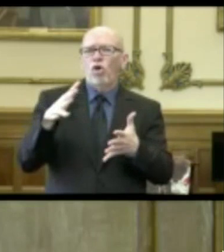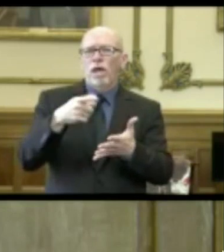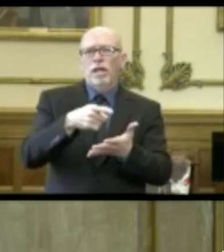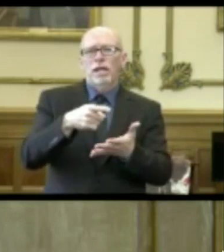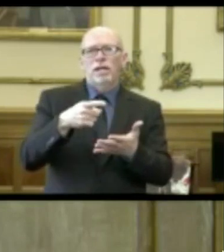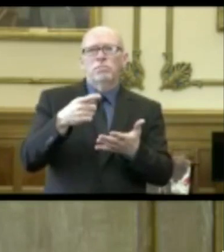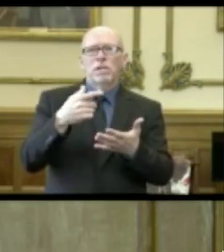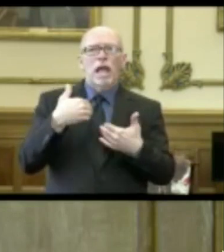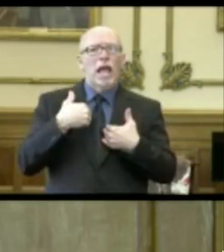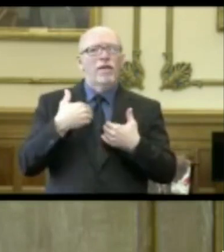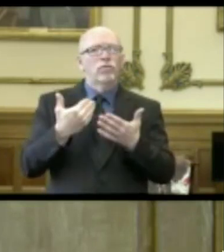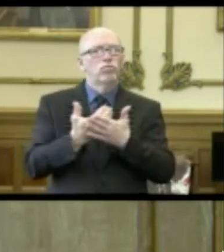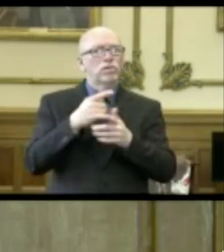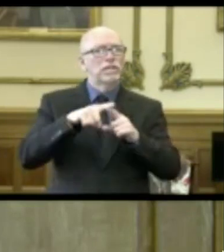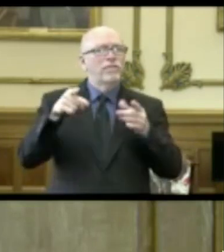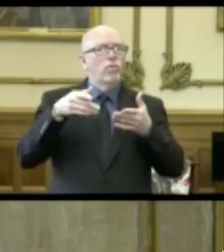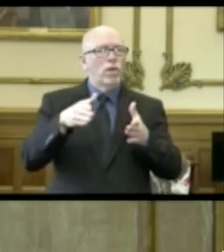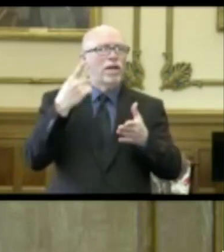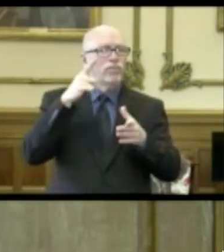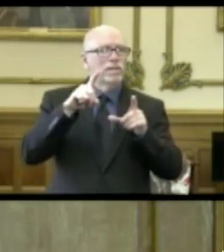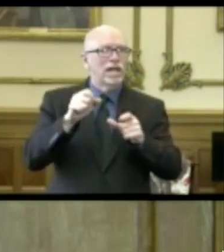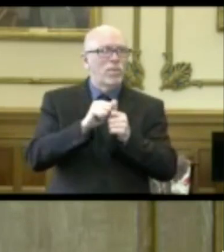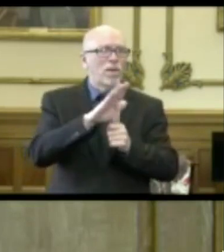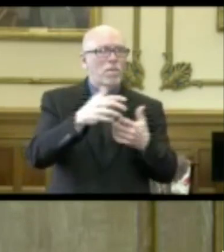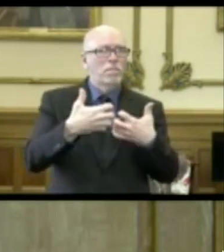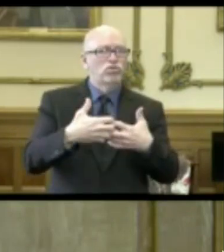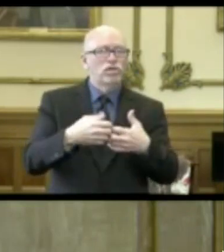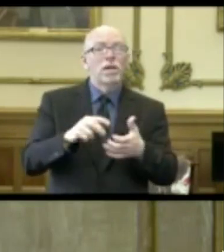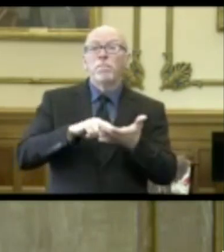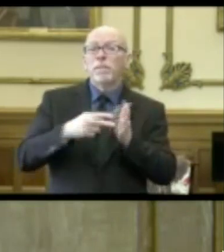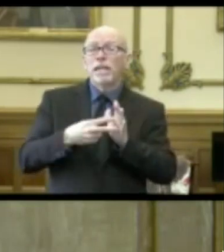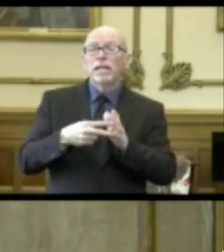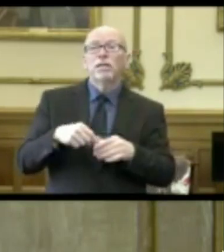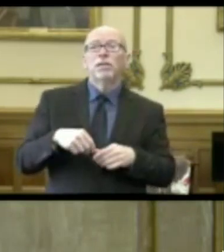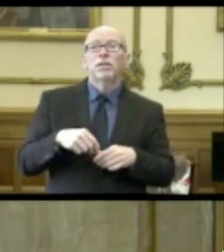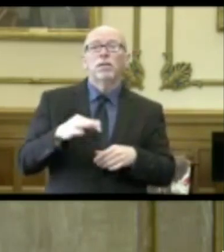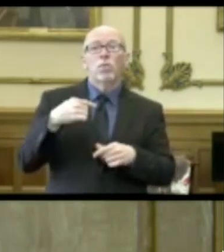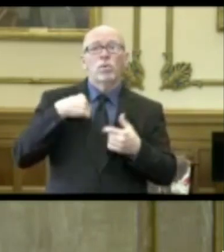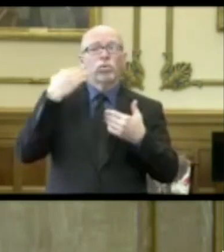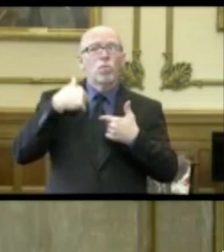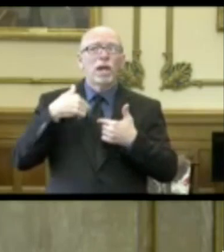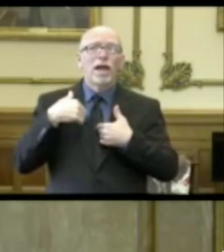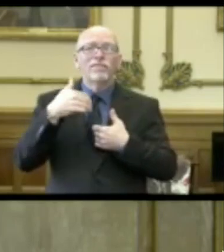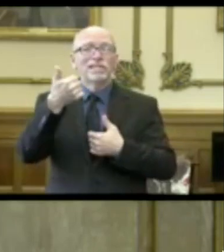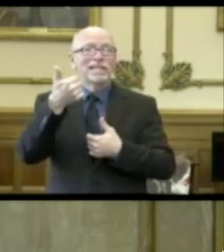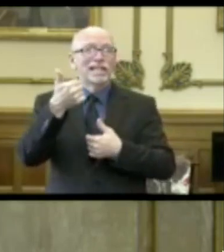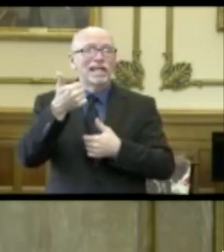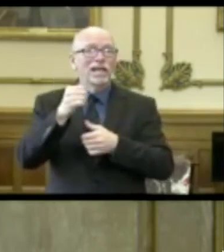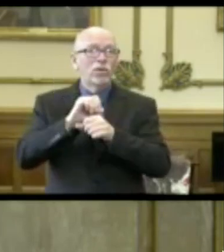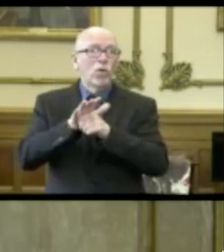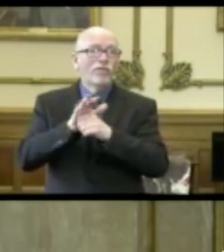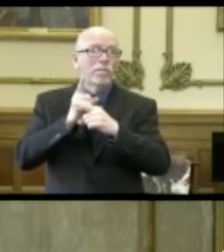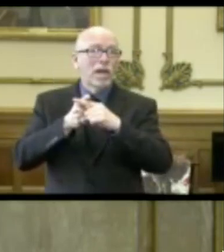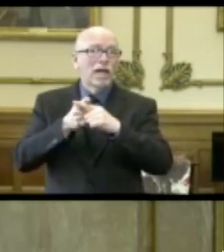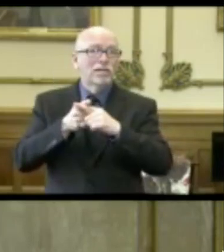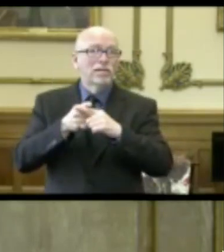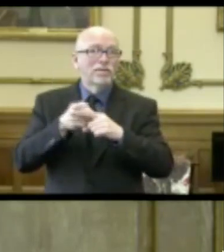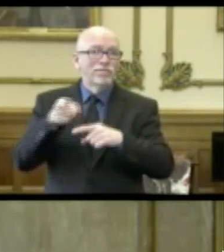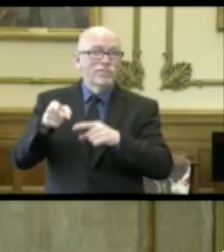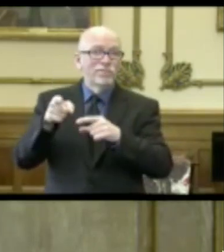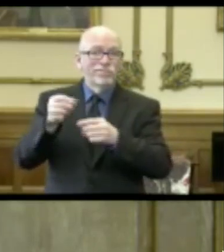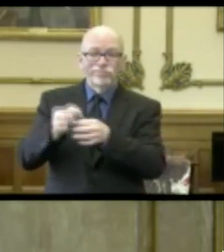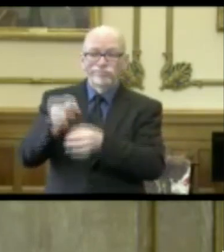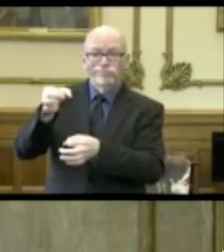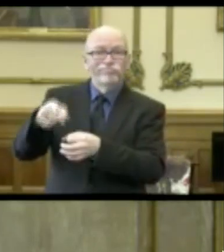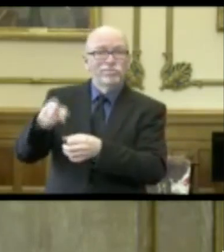a different way of doing this testing with their machines, meaning that if we know we have 10 COVID positive vials here, that